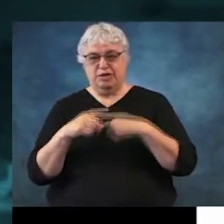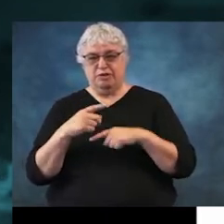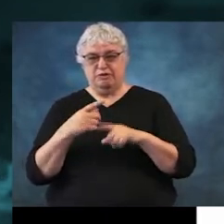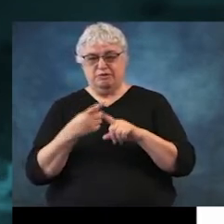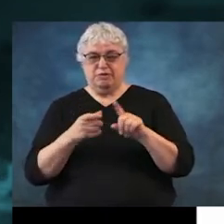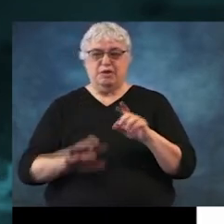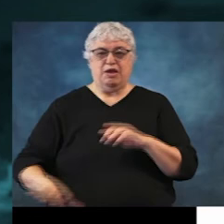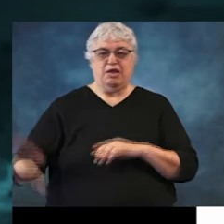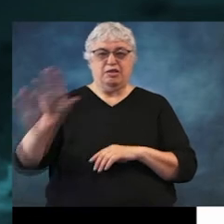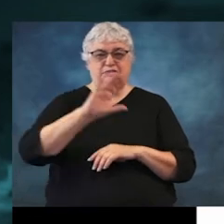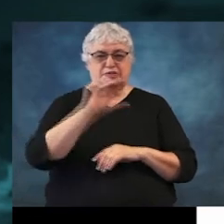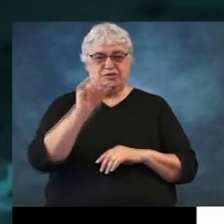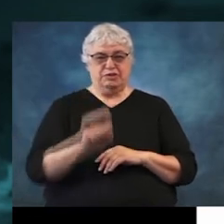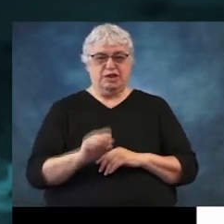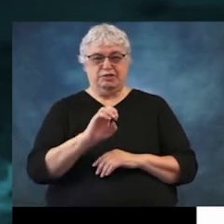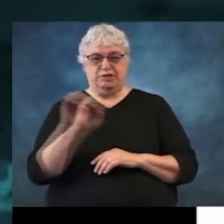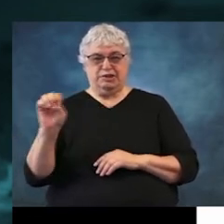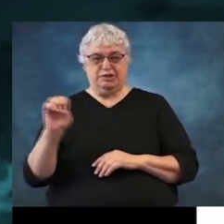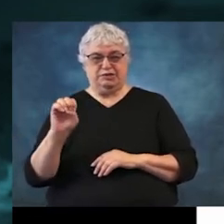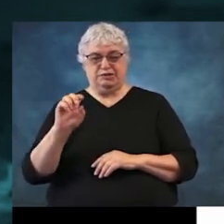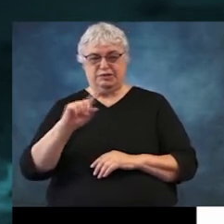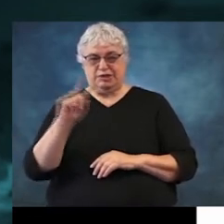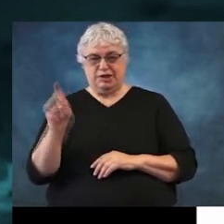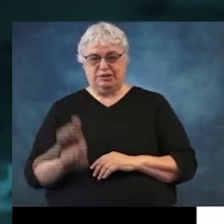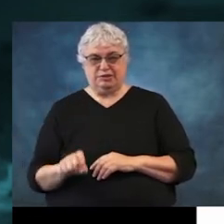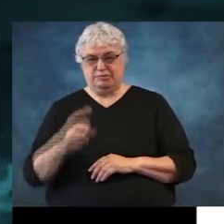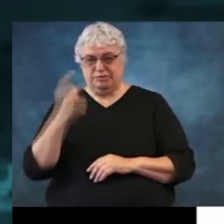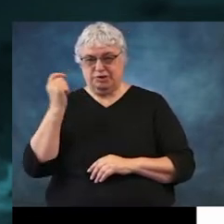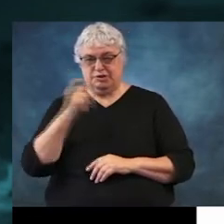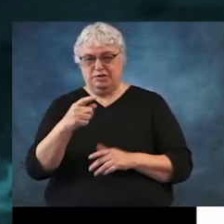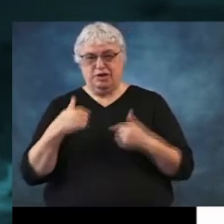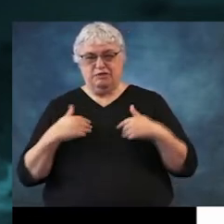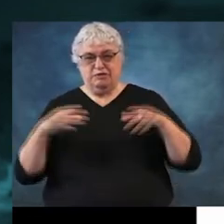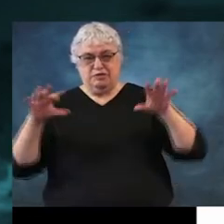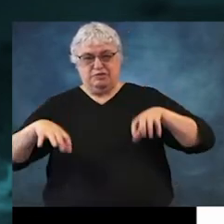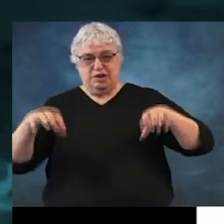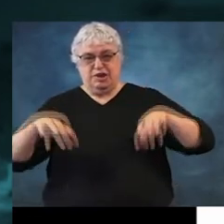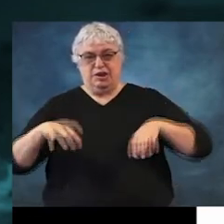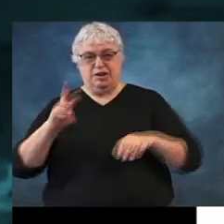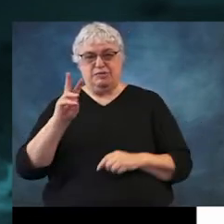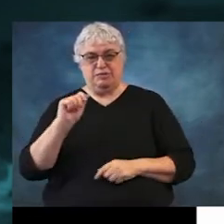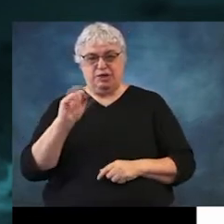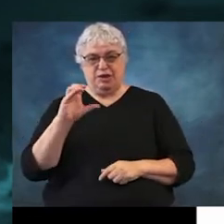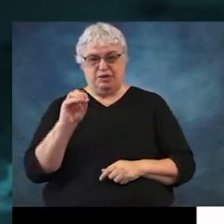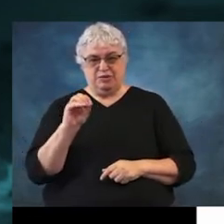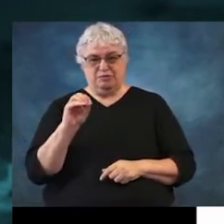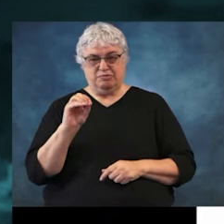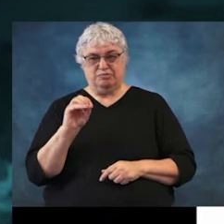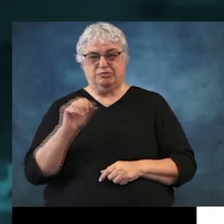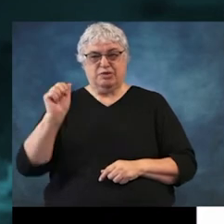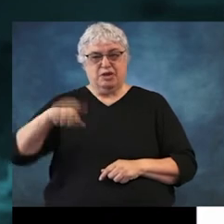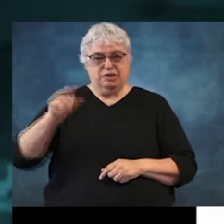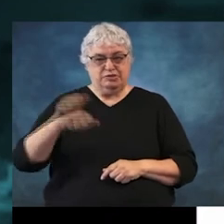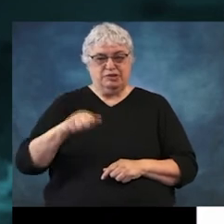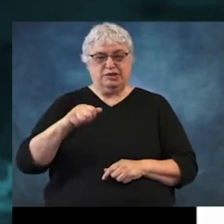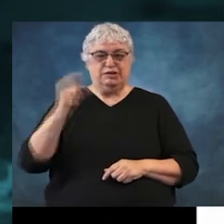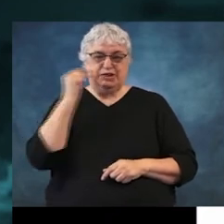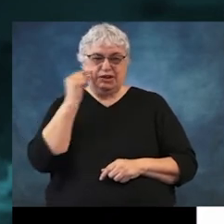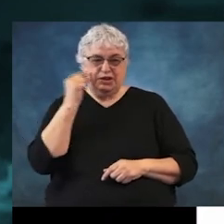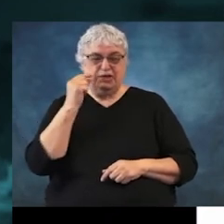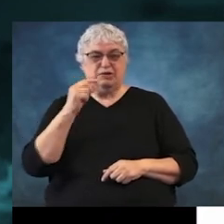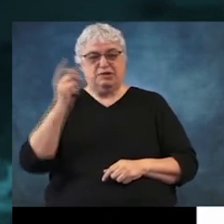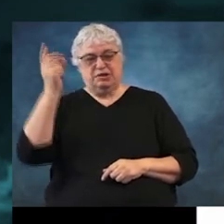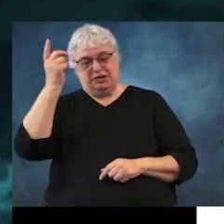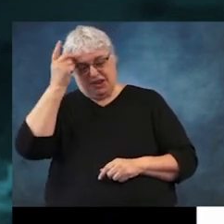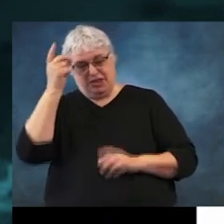across southeast Texas and again to emphasize just because you have rain in Waco or Austin or San Antonio or